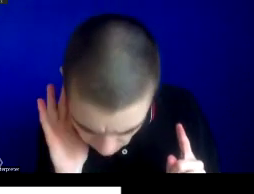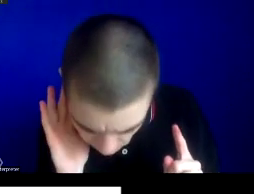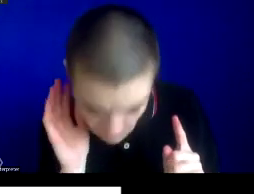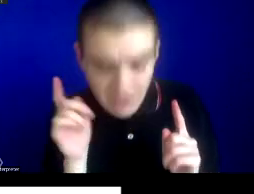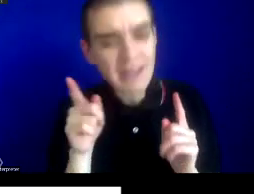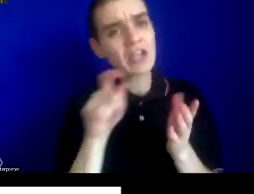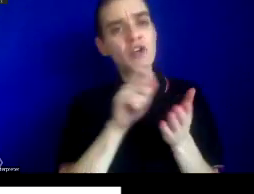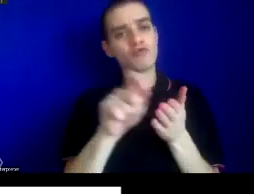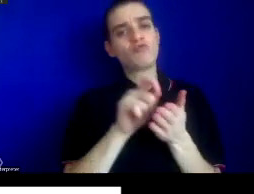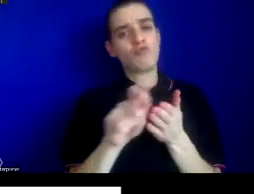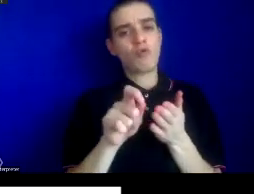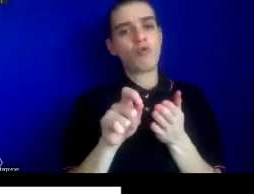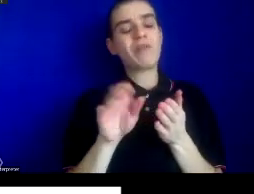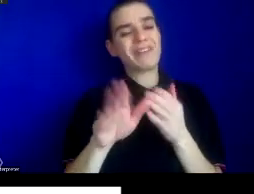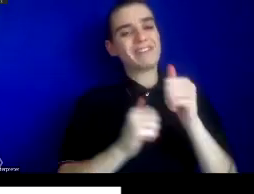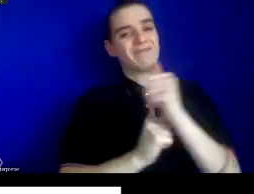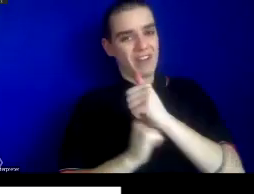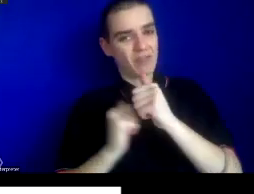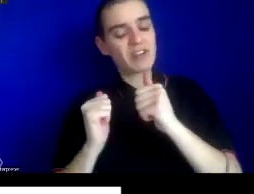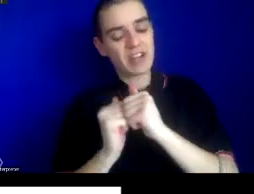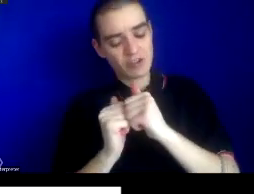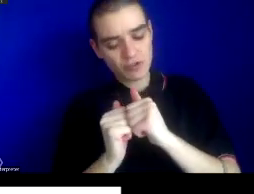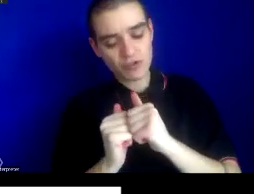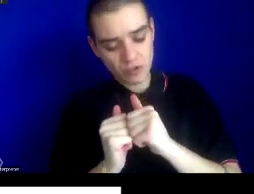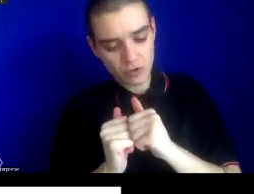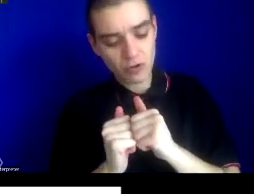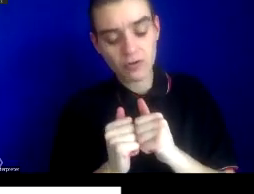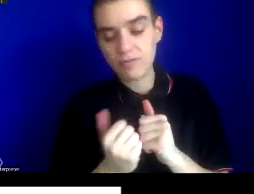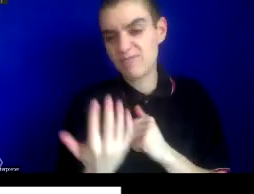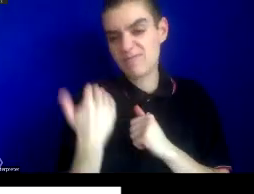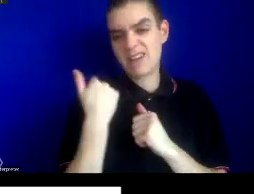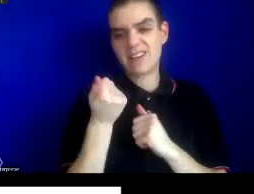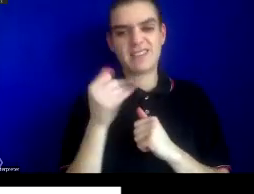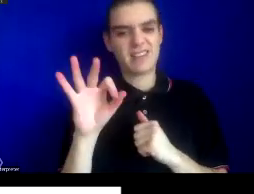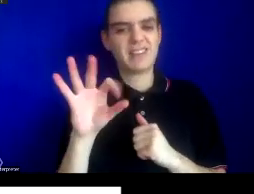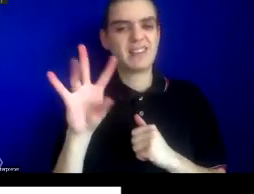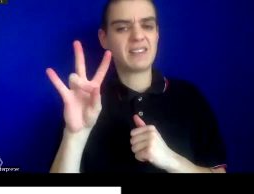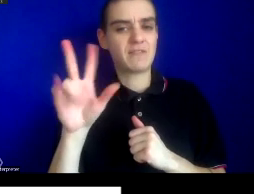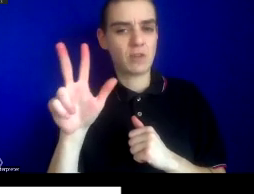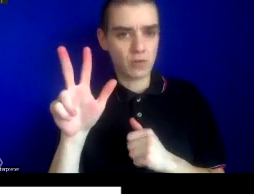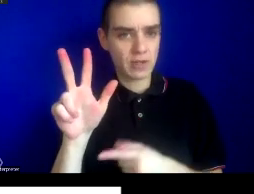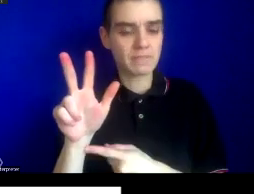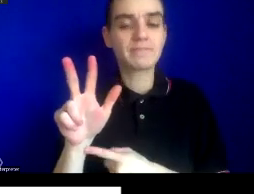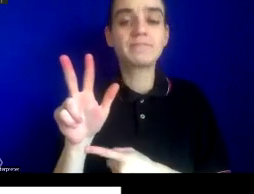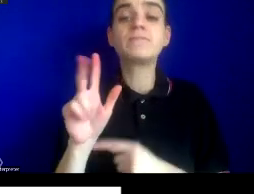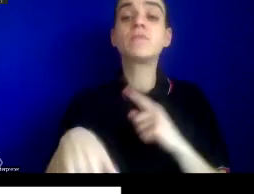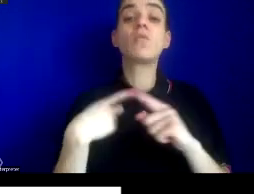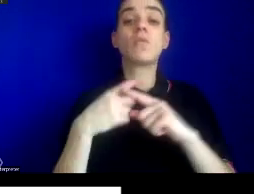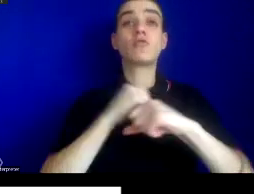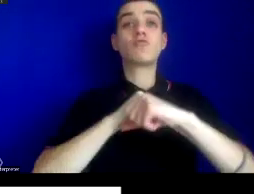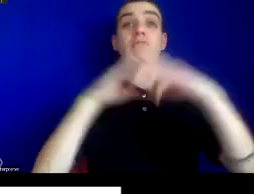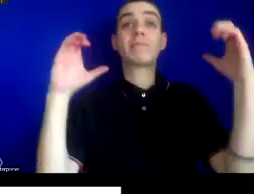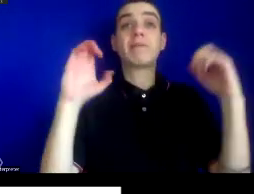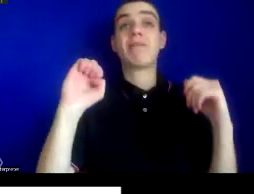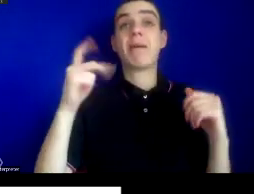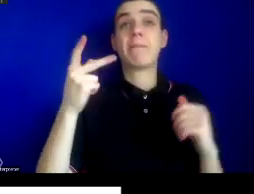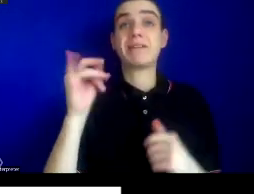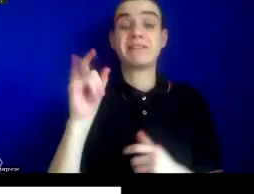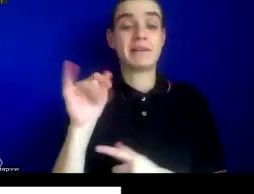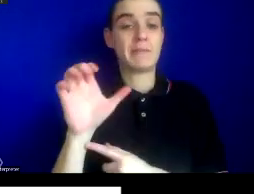foundational piece of Sanitation Syndrome in 1973, that when we think about epidemics, we must think about them